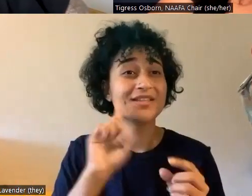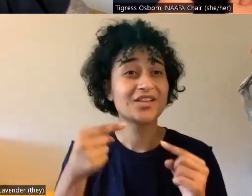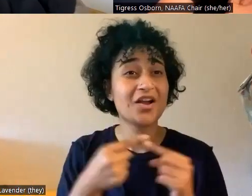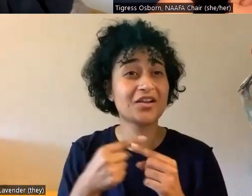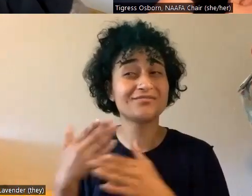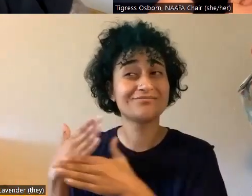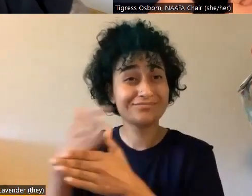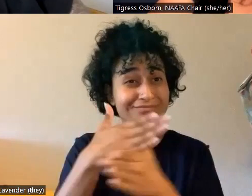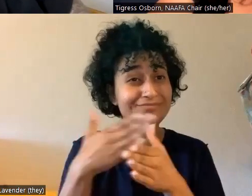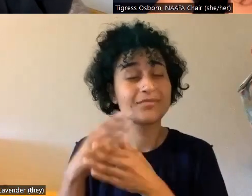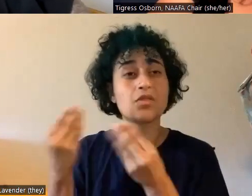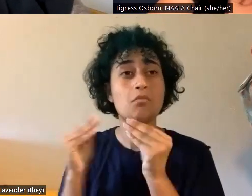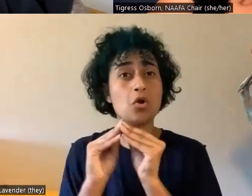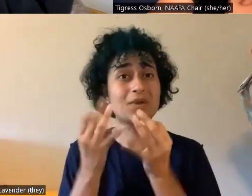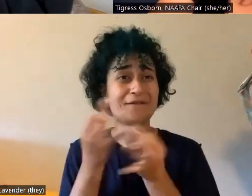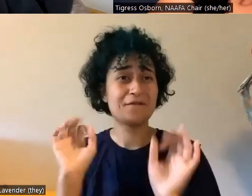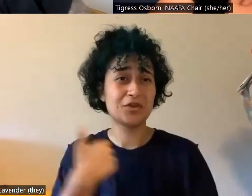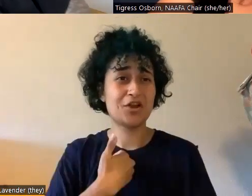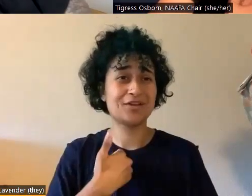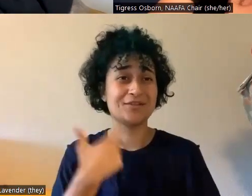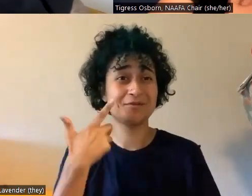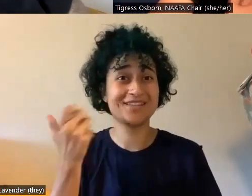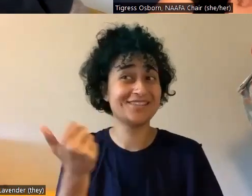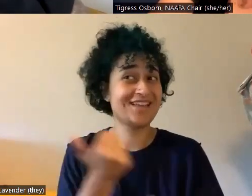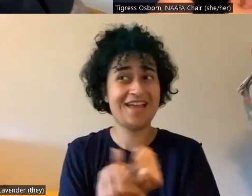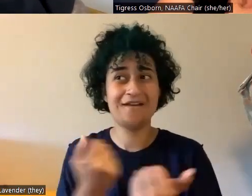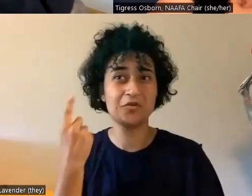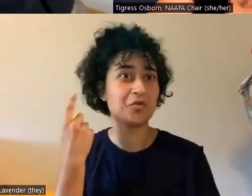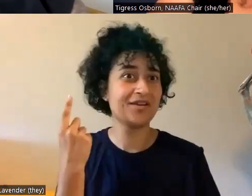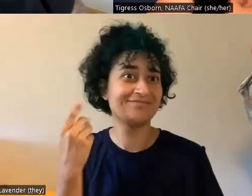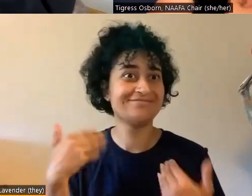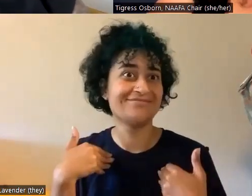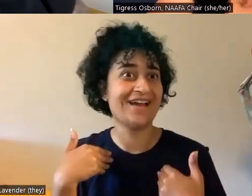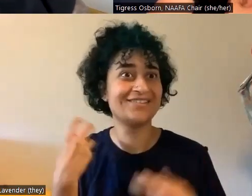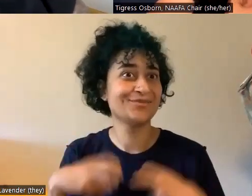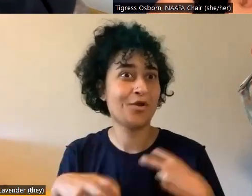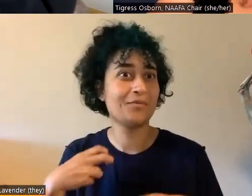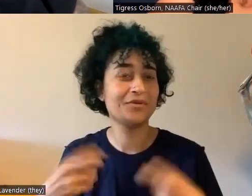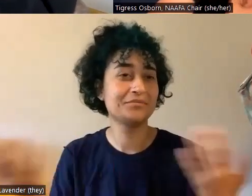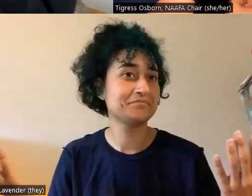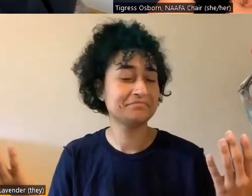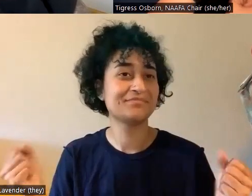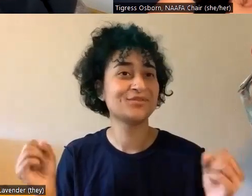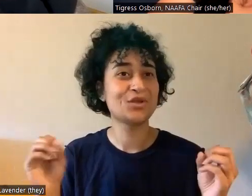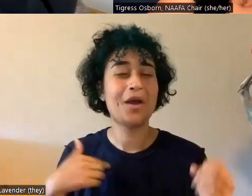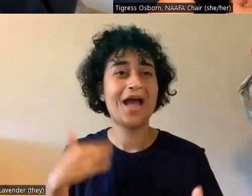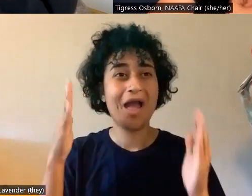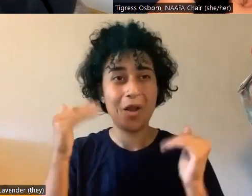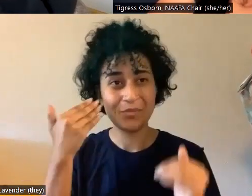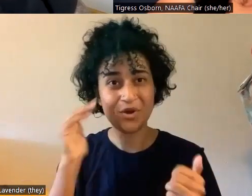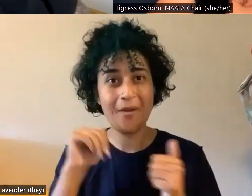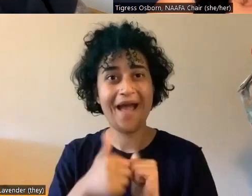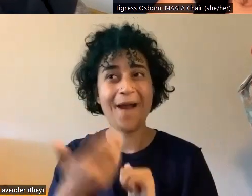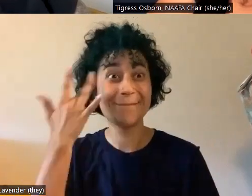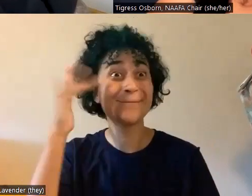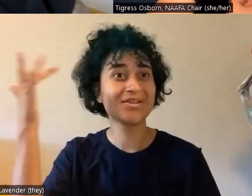can free ourselves because everybody does it. So I'm just, I hope that, know, how brilliant